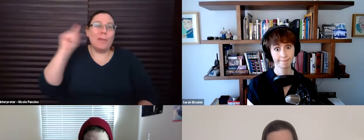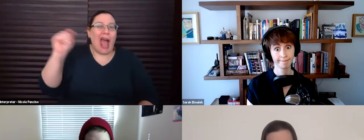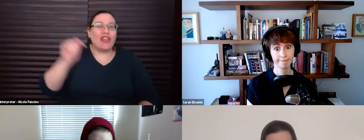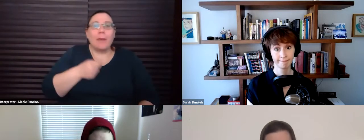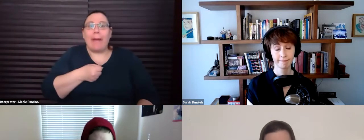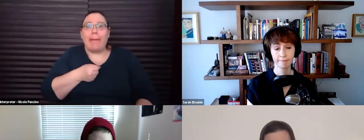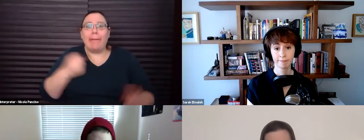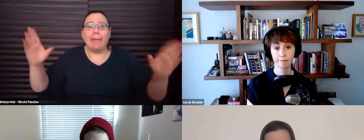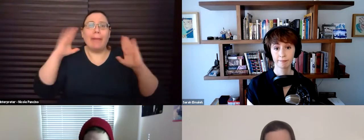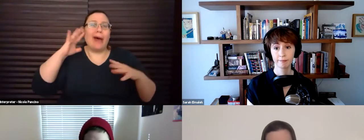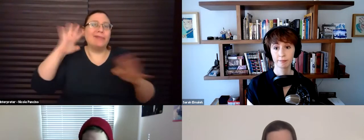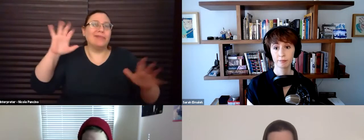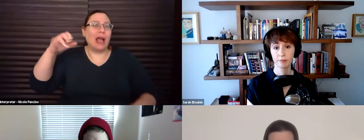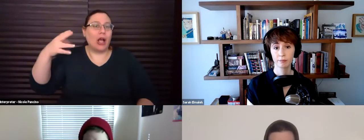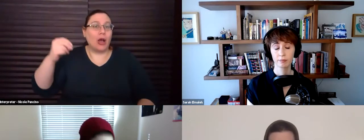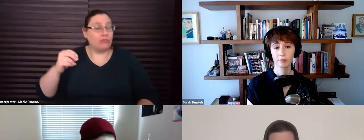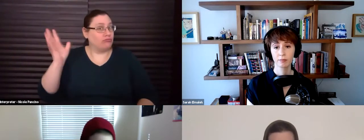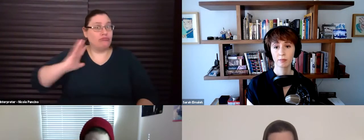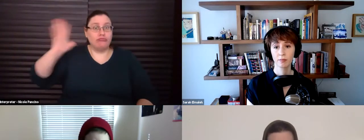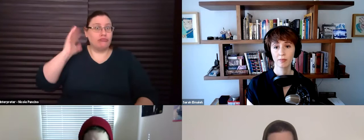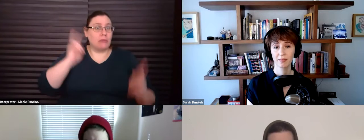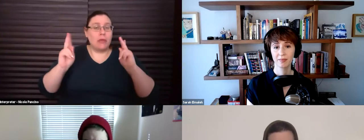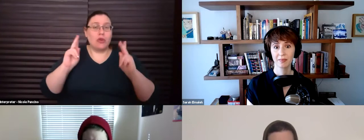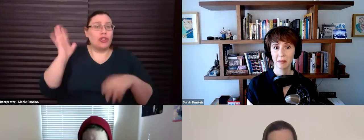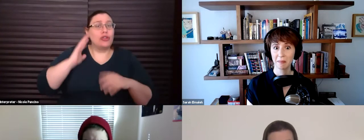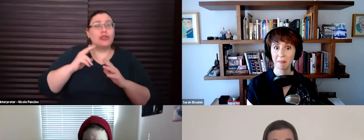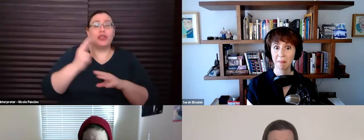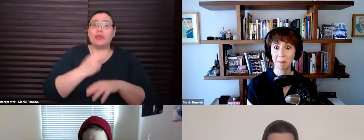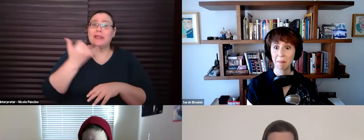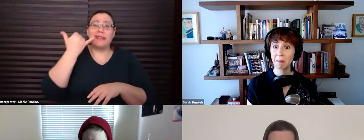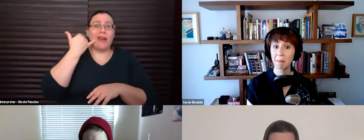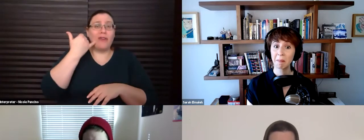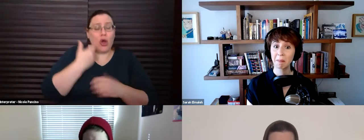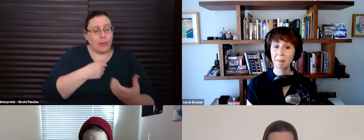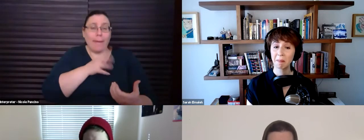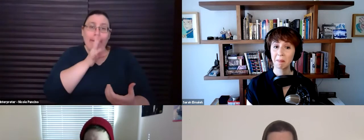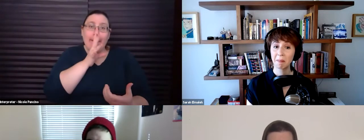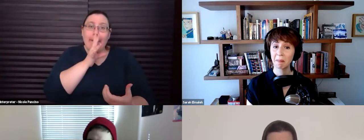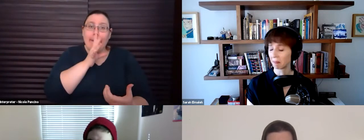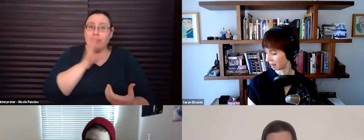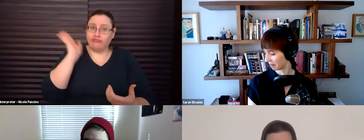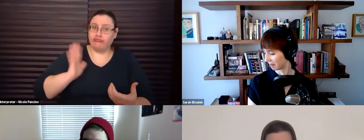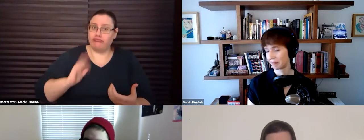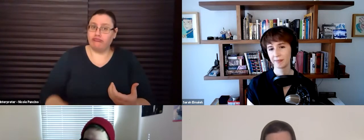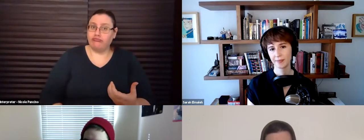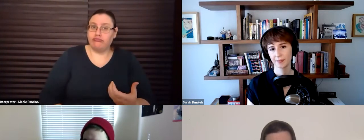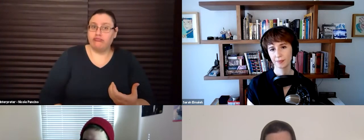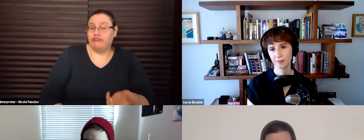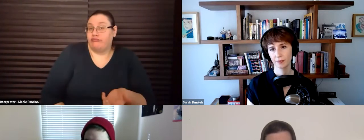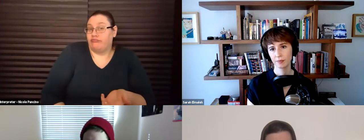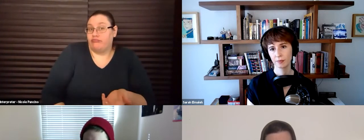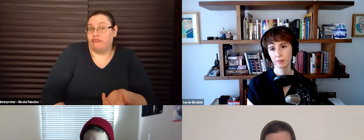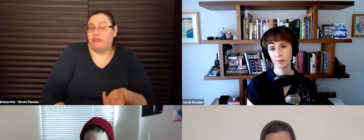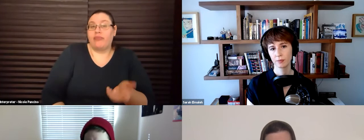whereas before, you know, plenty of people used to record their reads on their cell phones. Um, you know, so I, I think that is